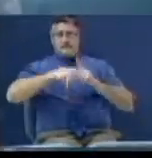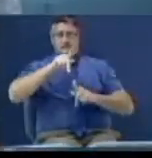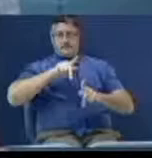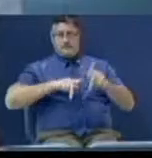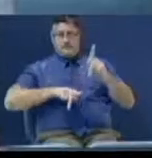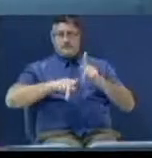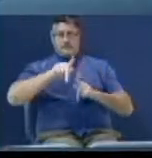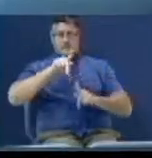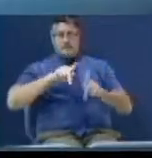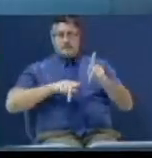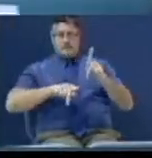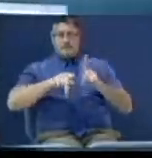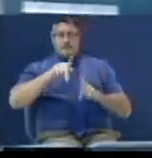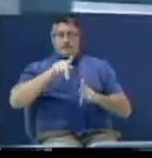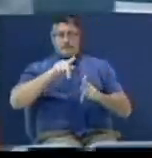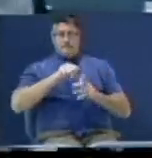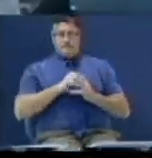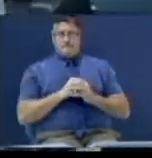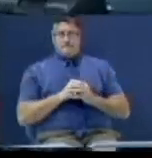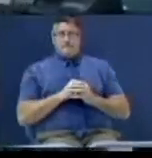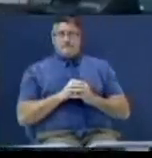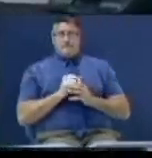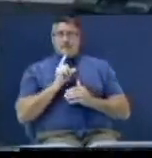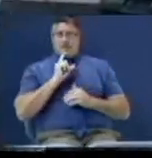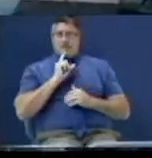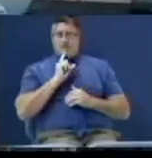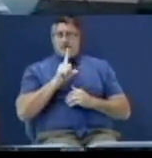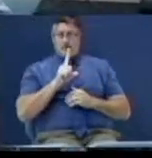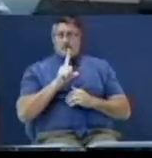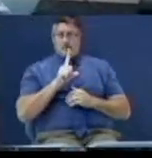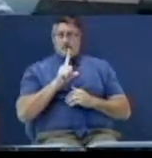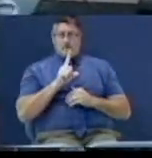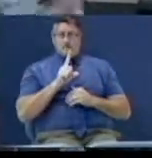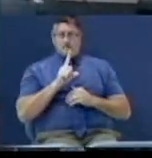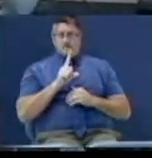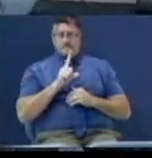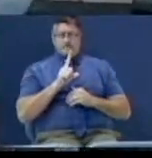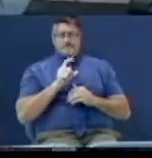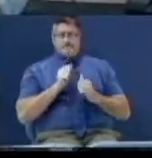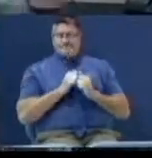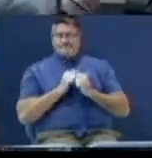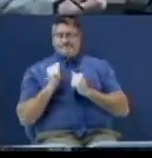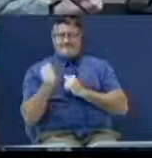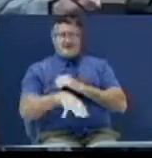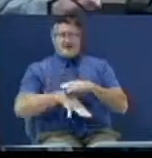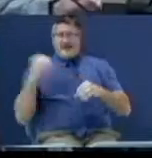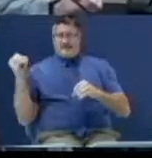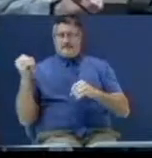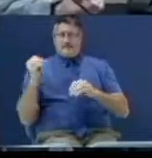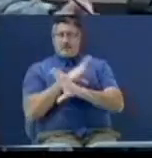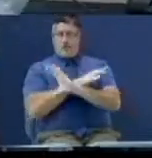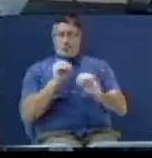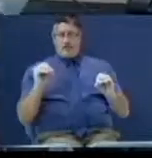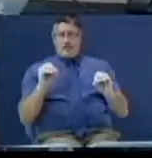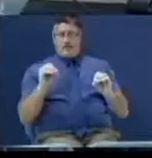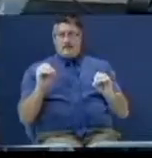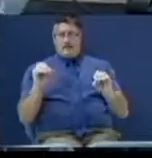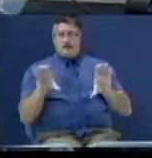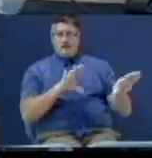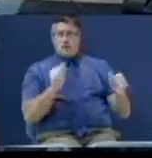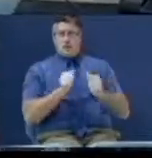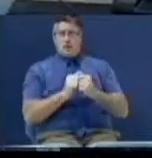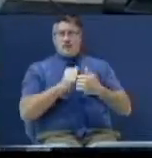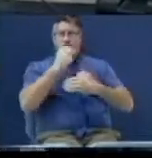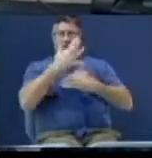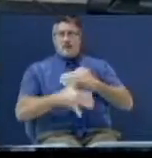Am I preaching? They are secular and they don't wanna have anything to do with a blood